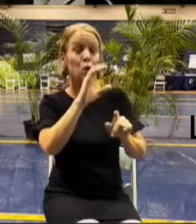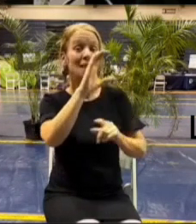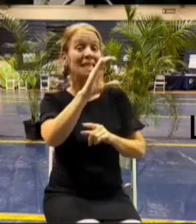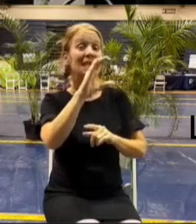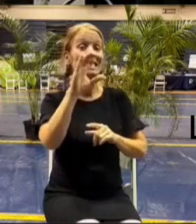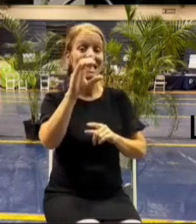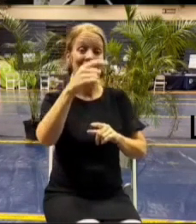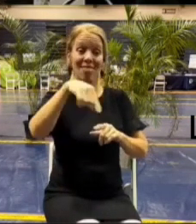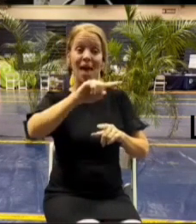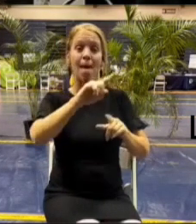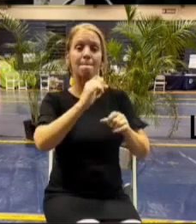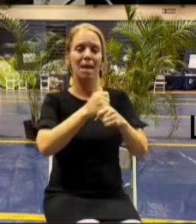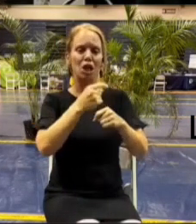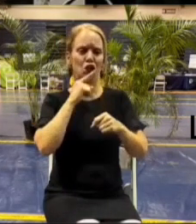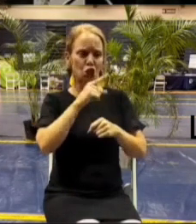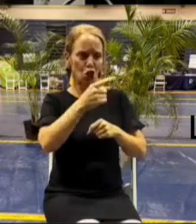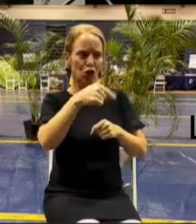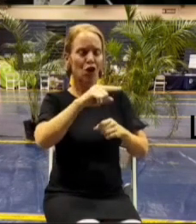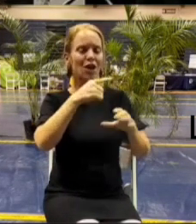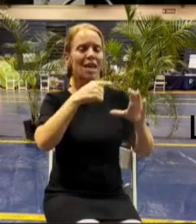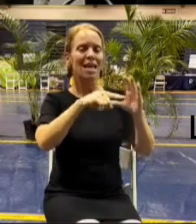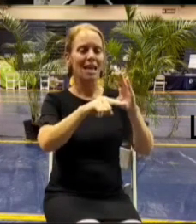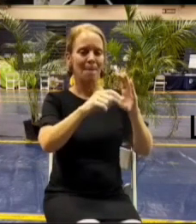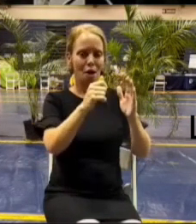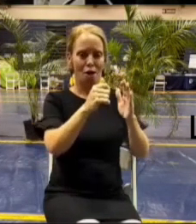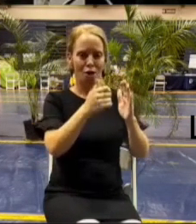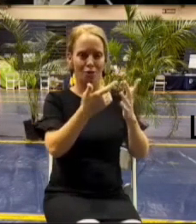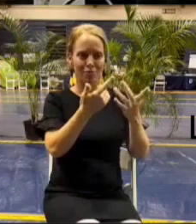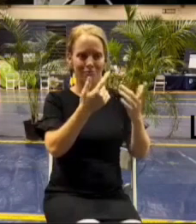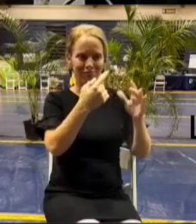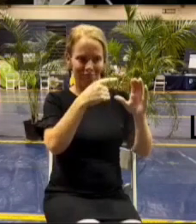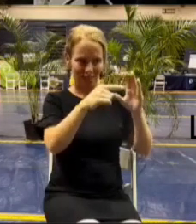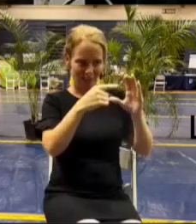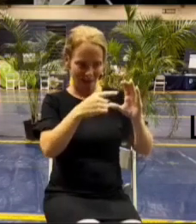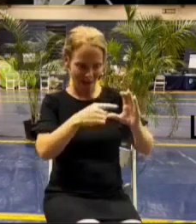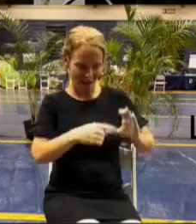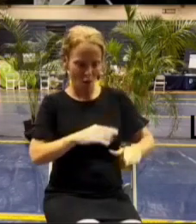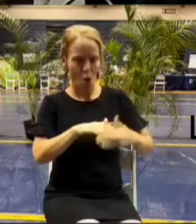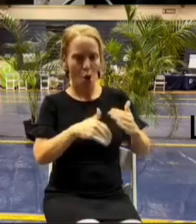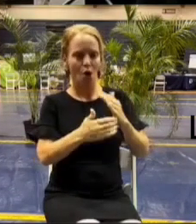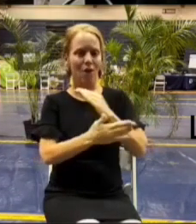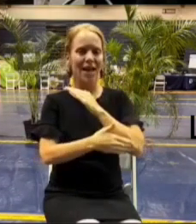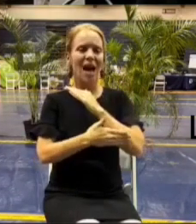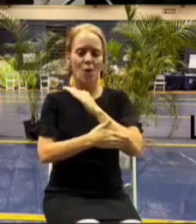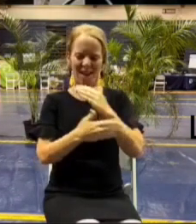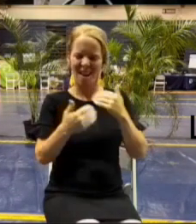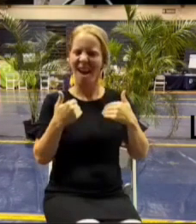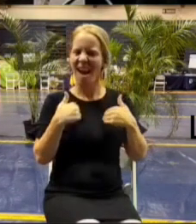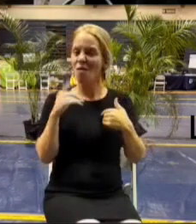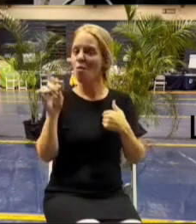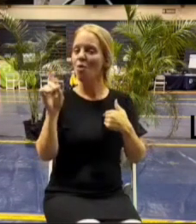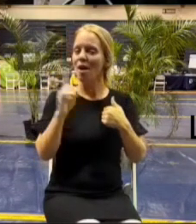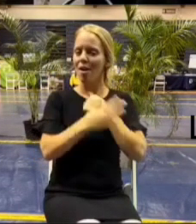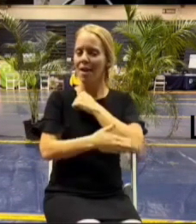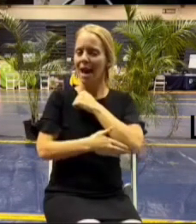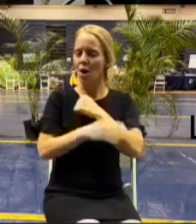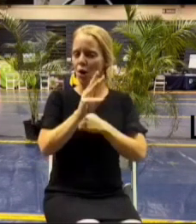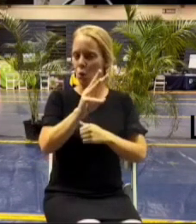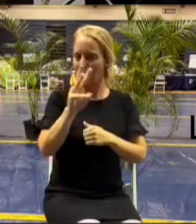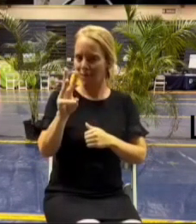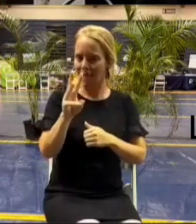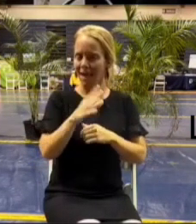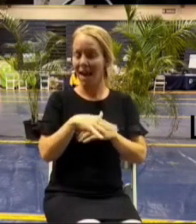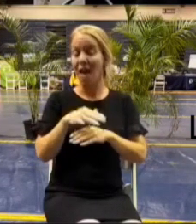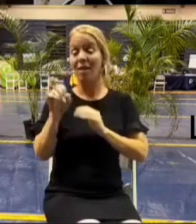those folks um their email addresses for the county people should be on the county website and the state